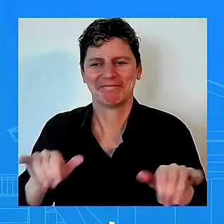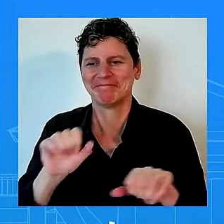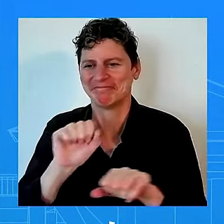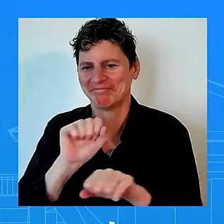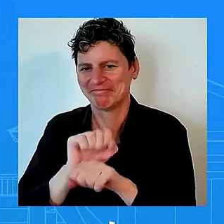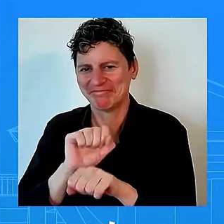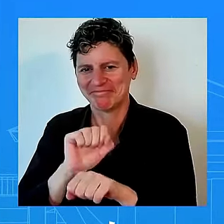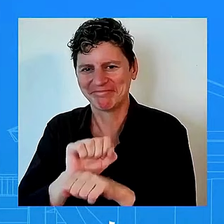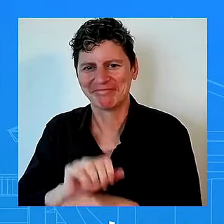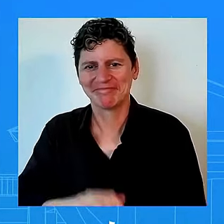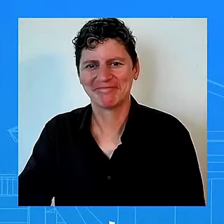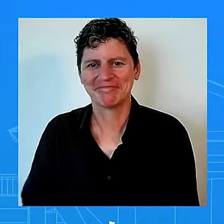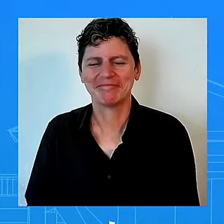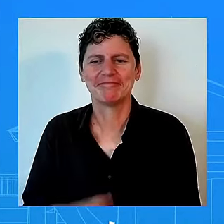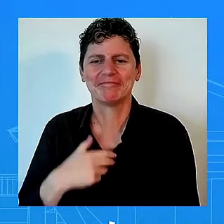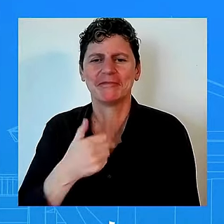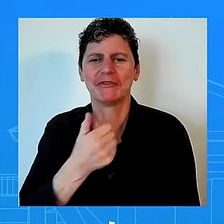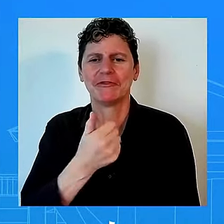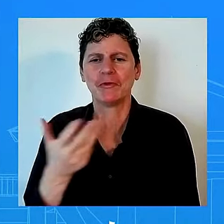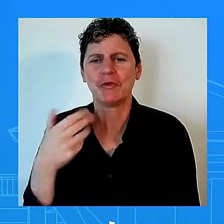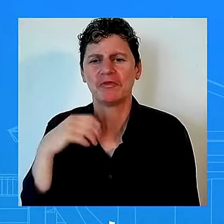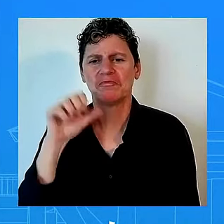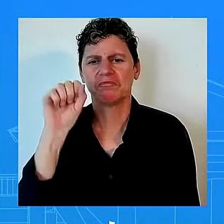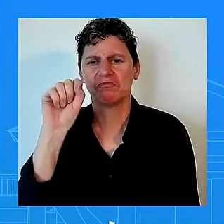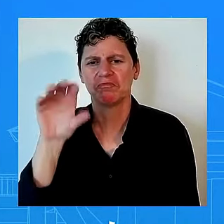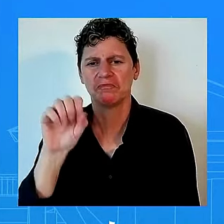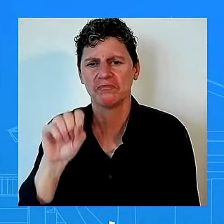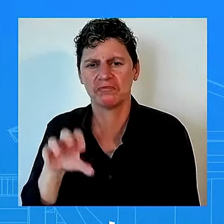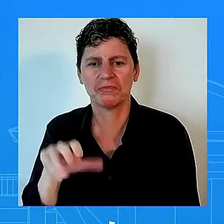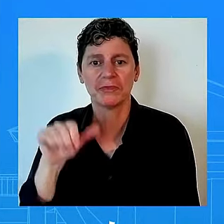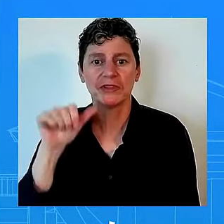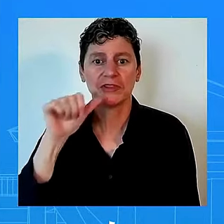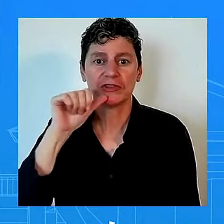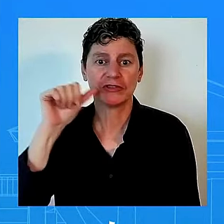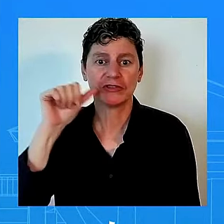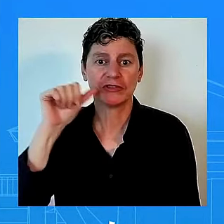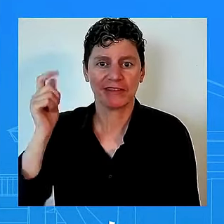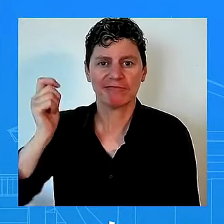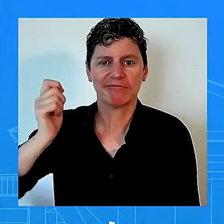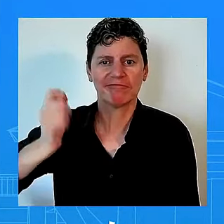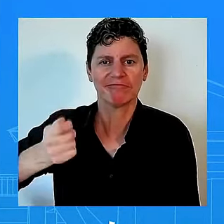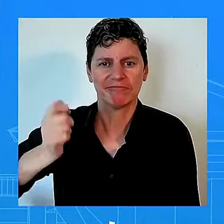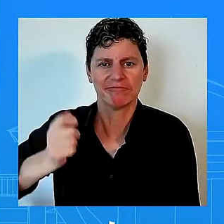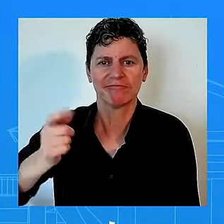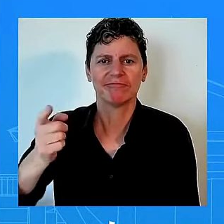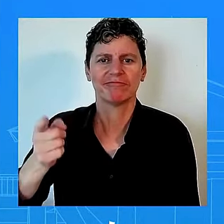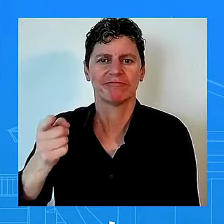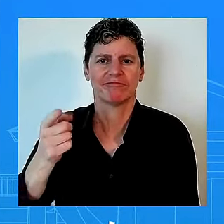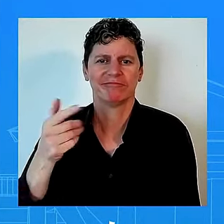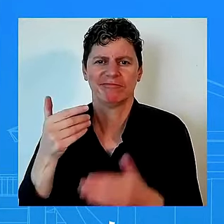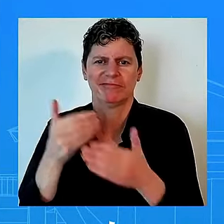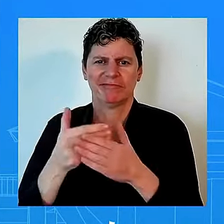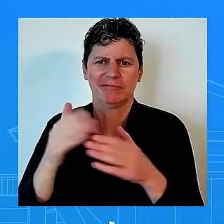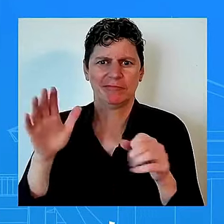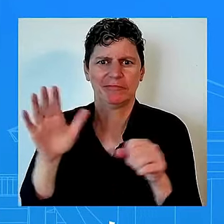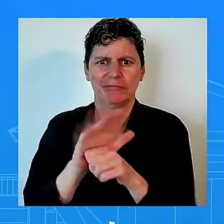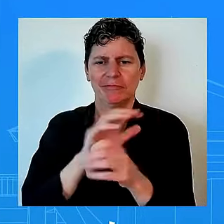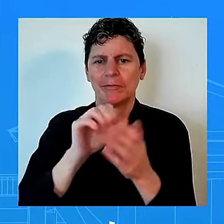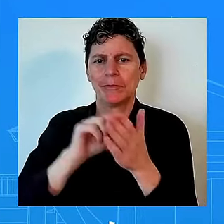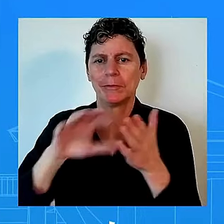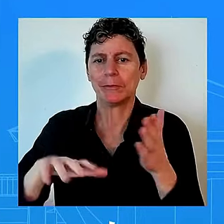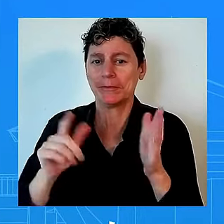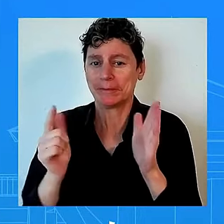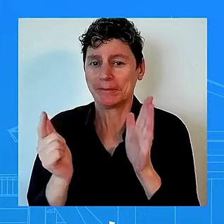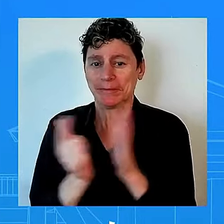a north dakota judge struck down the state's near total abortion ban the law makes it a felony for doctors and other